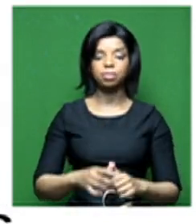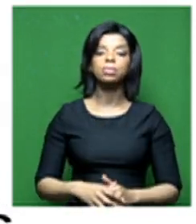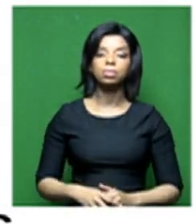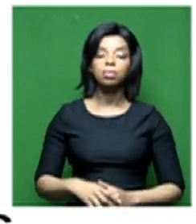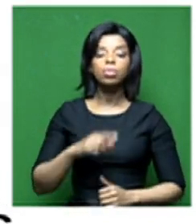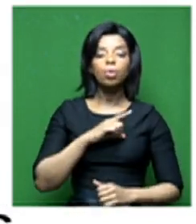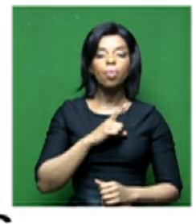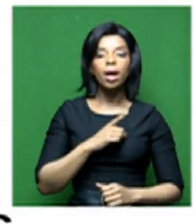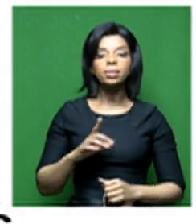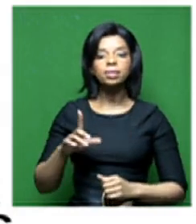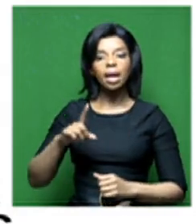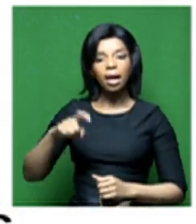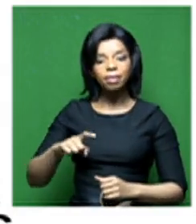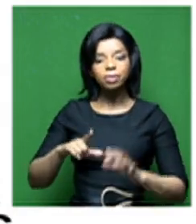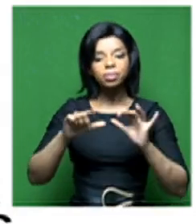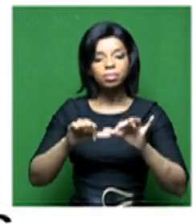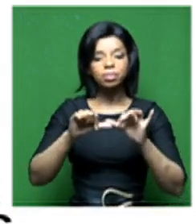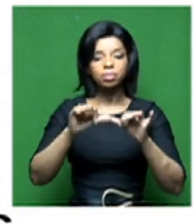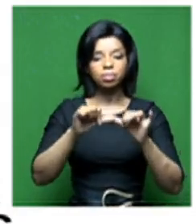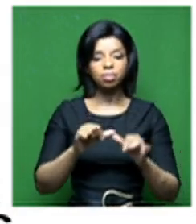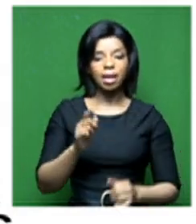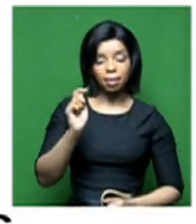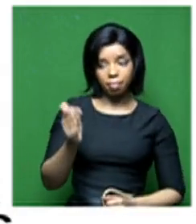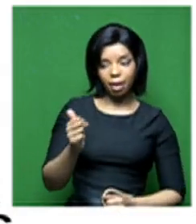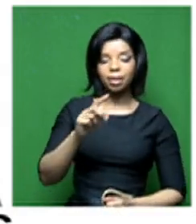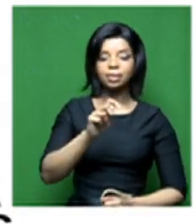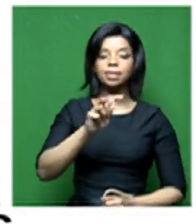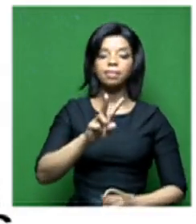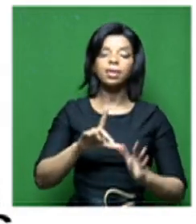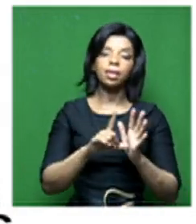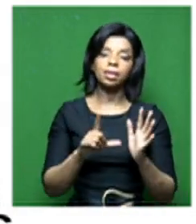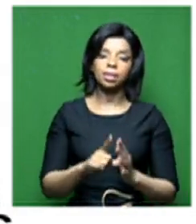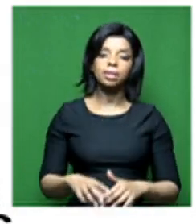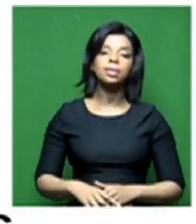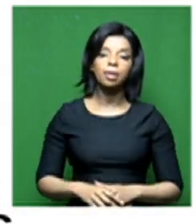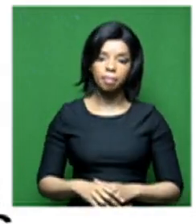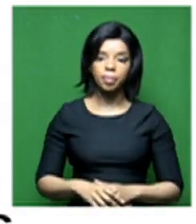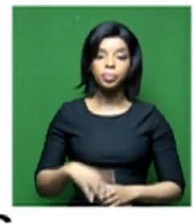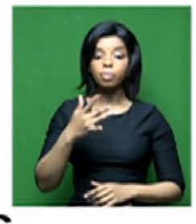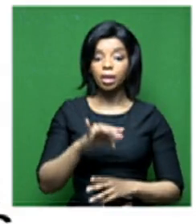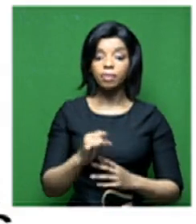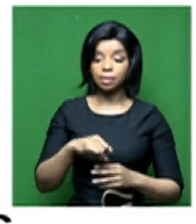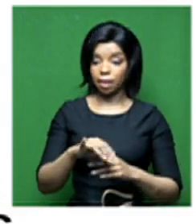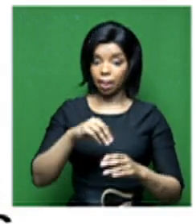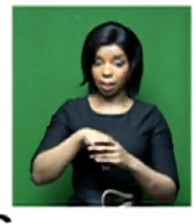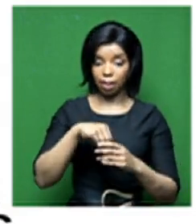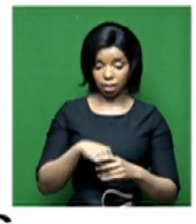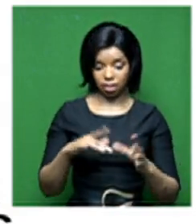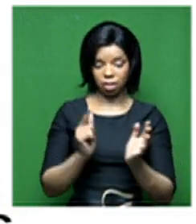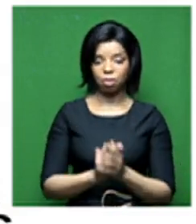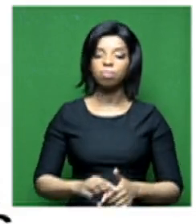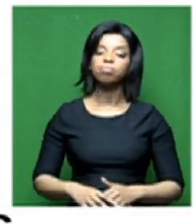as well, adherence to the payment of criminalisation, at least for as long as they are still in law. You know, I think